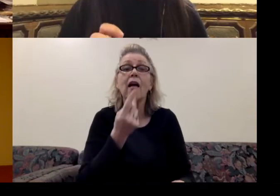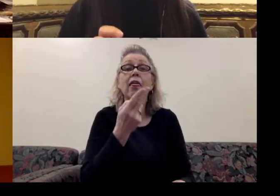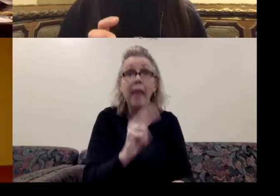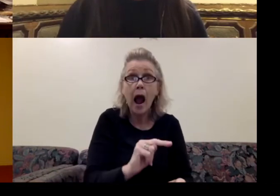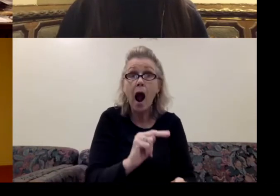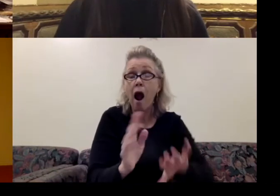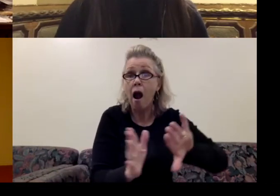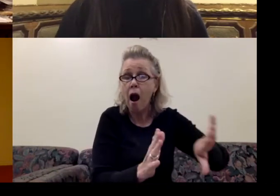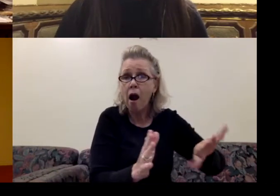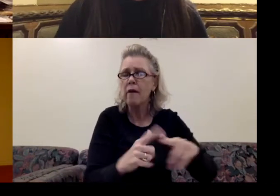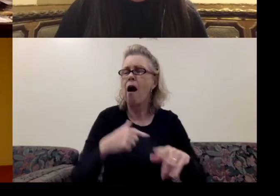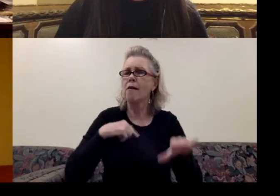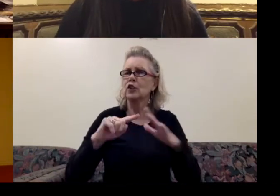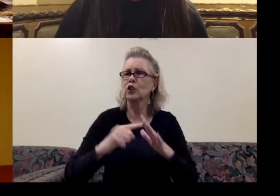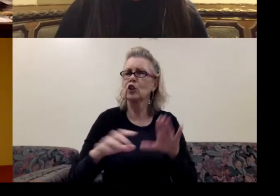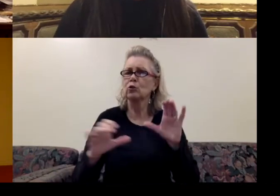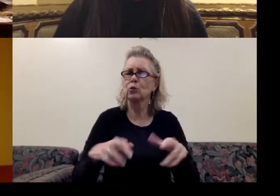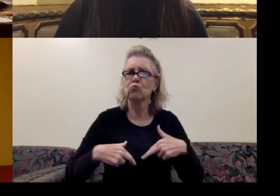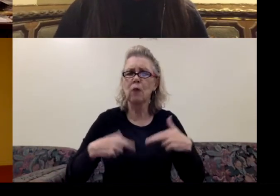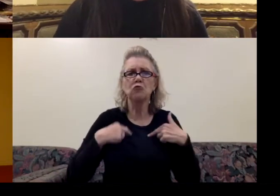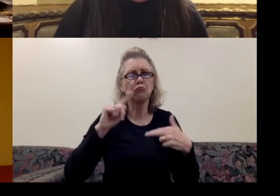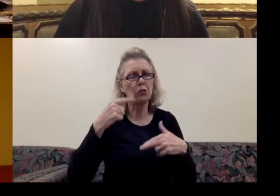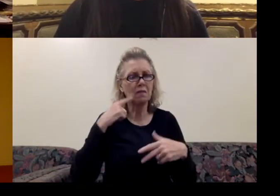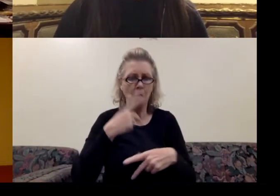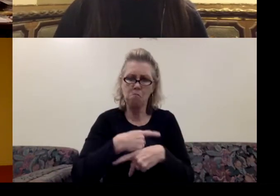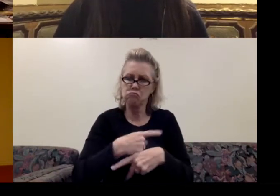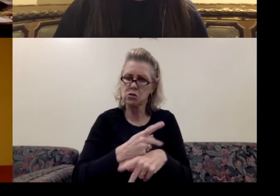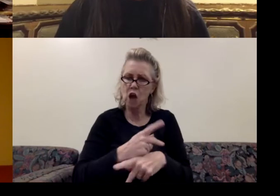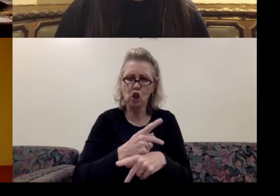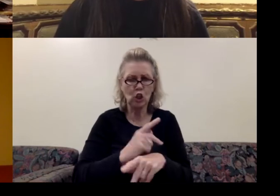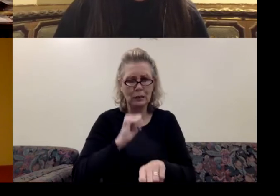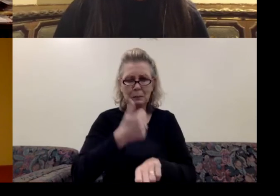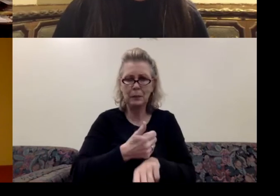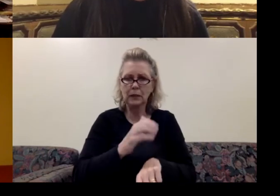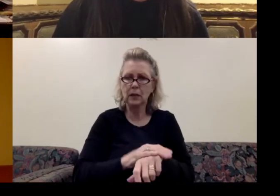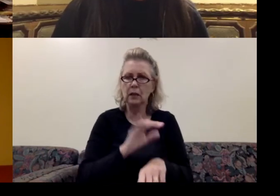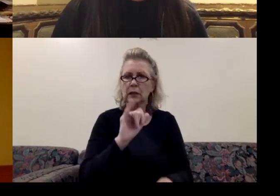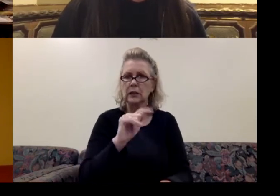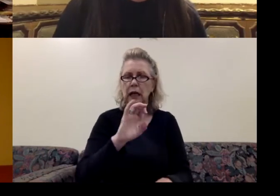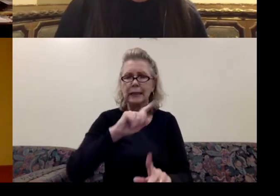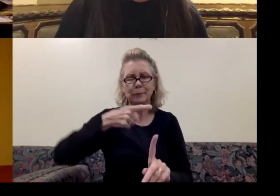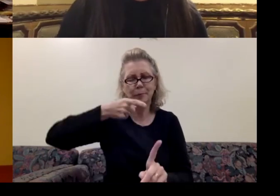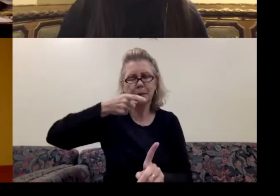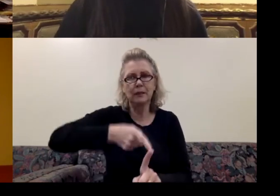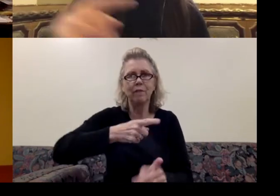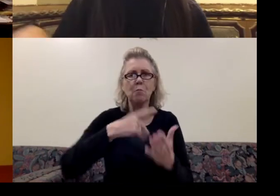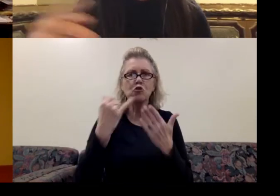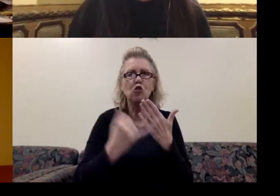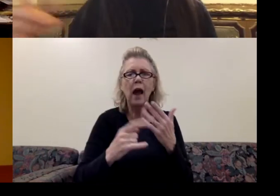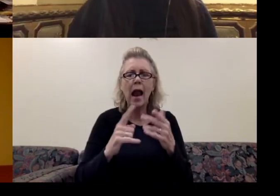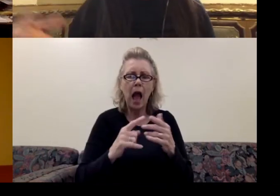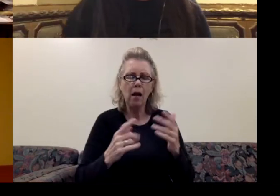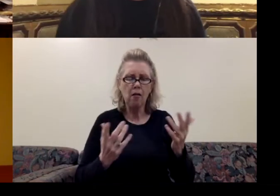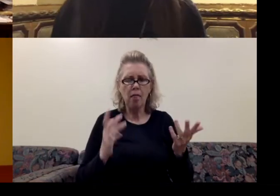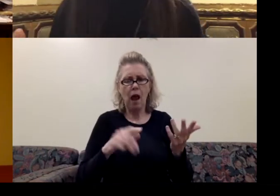of production, which were based in site-specific projects. Those are like an evolution of